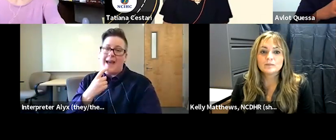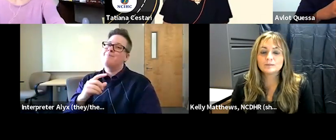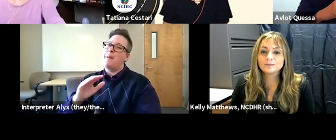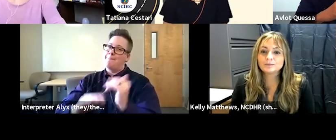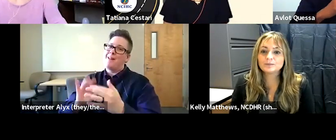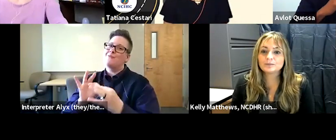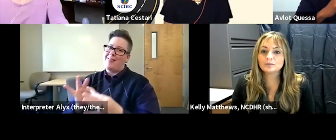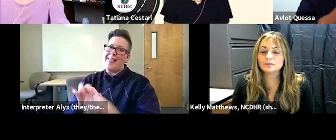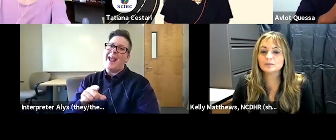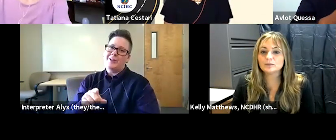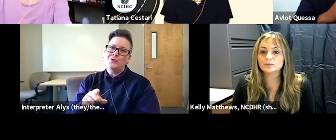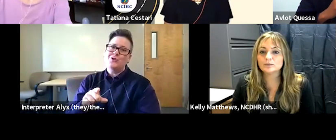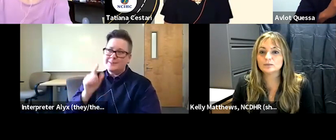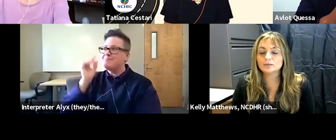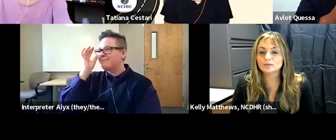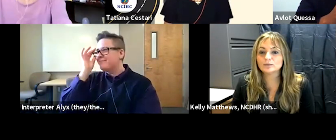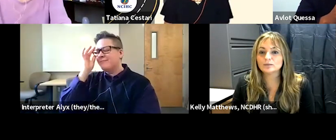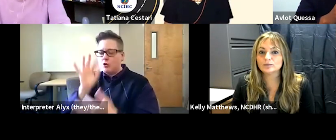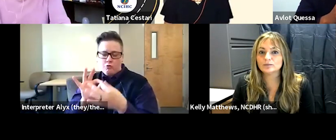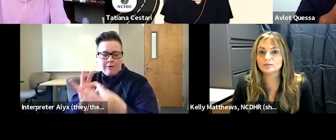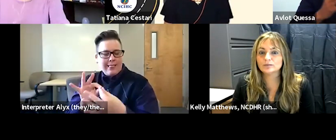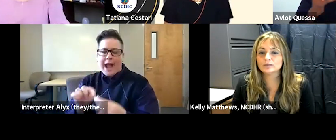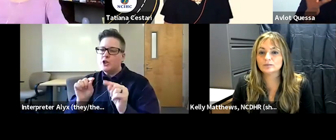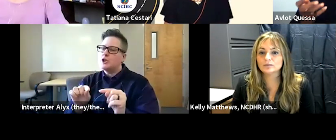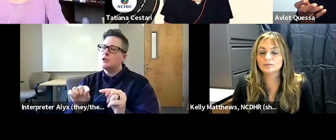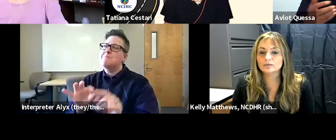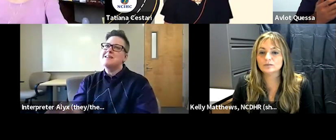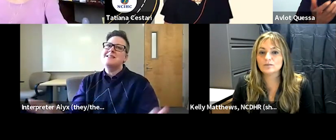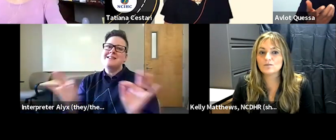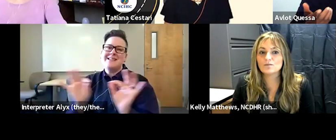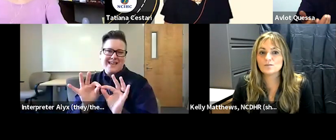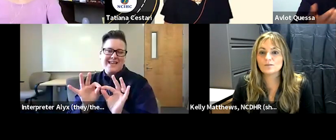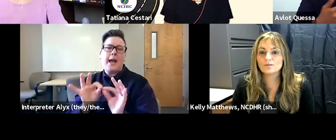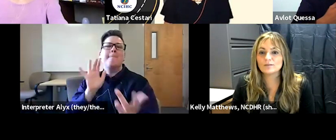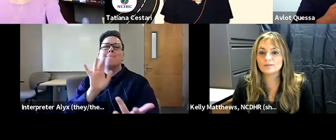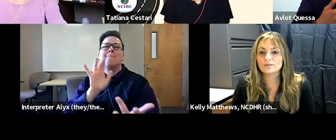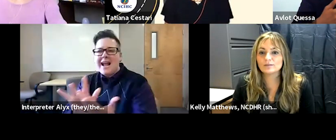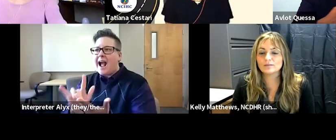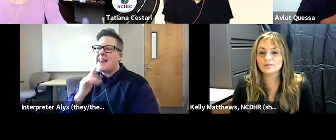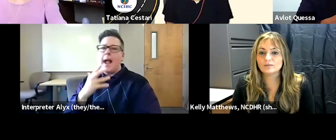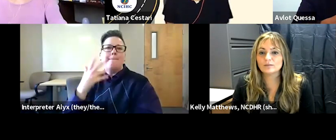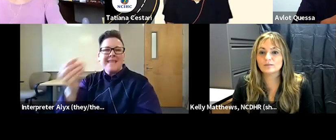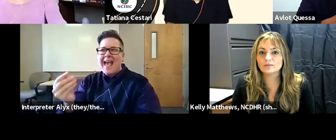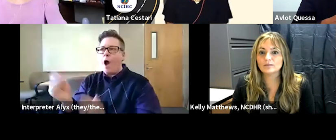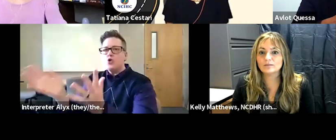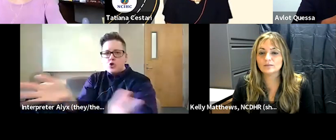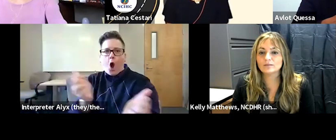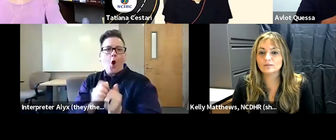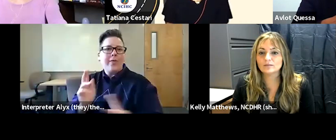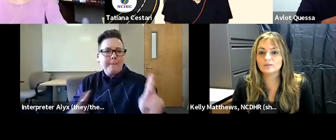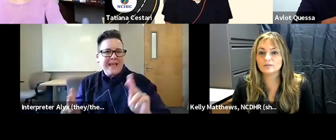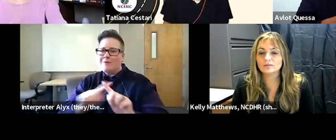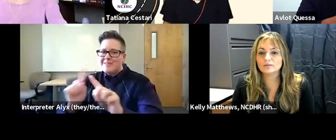building relationship is key you know making contacts be out there talking to folks from different departments is also